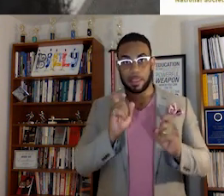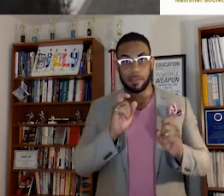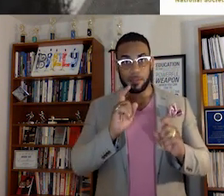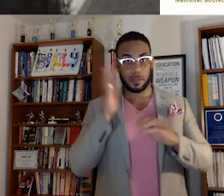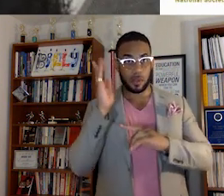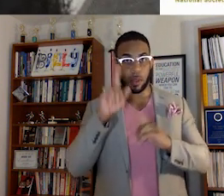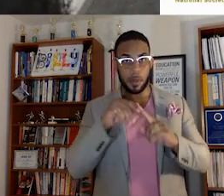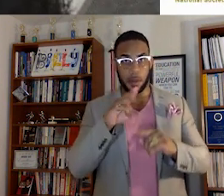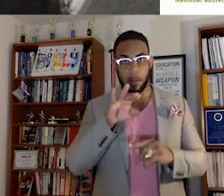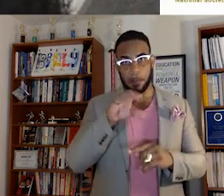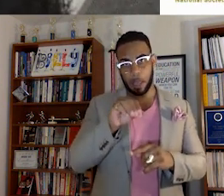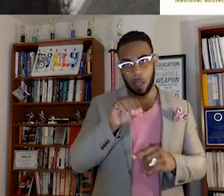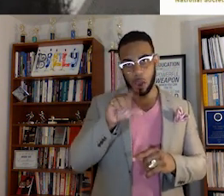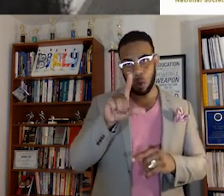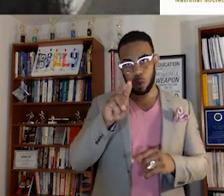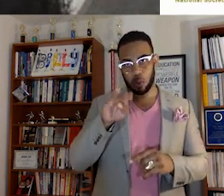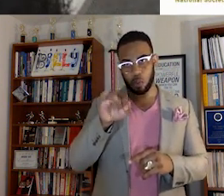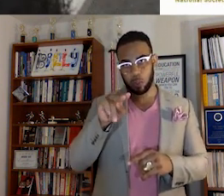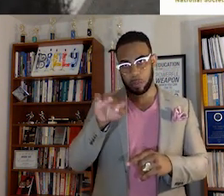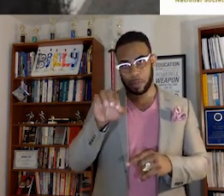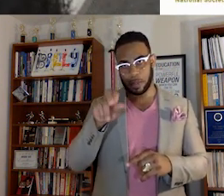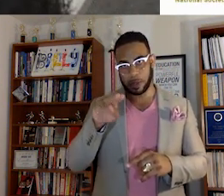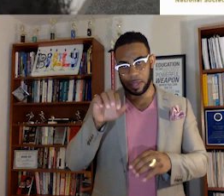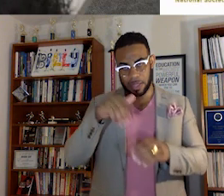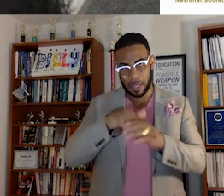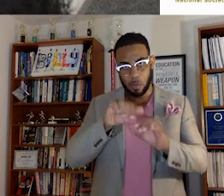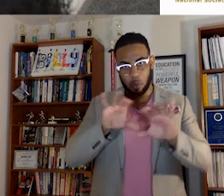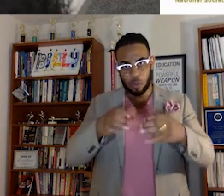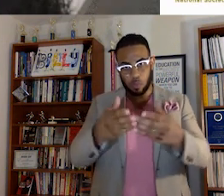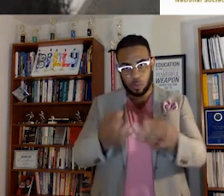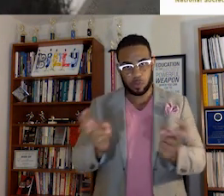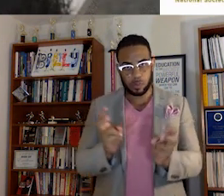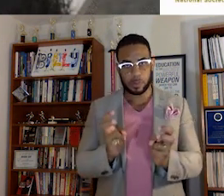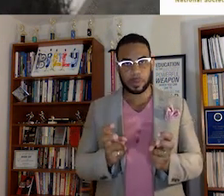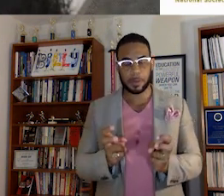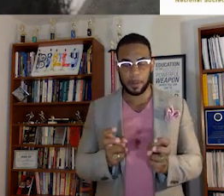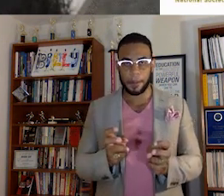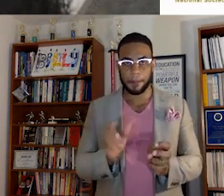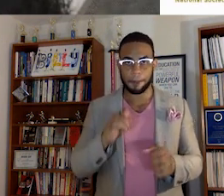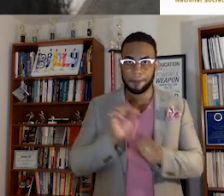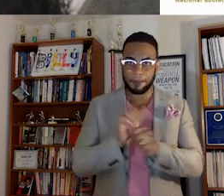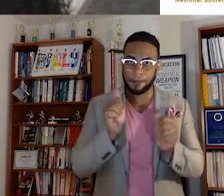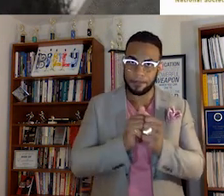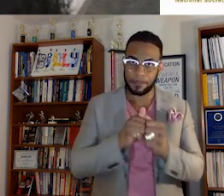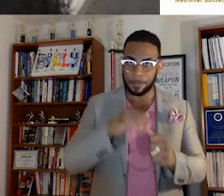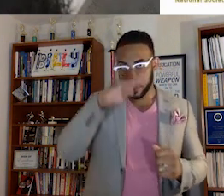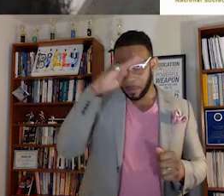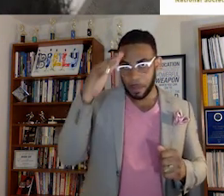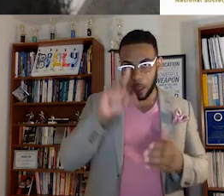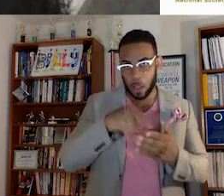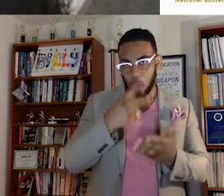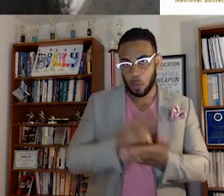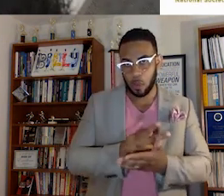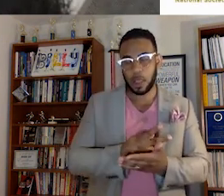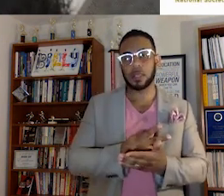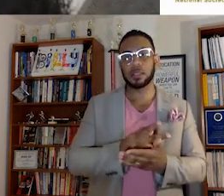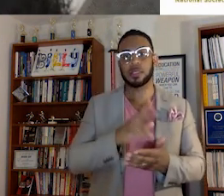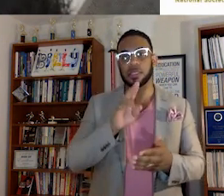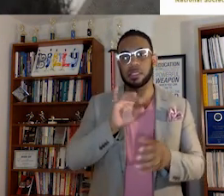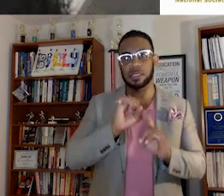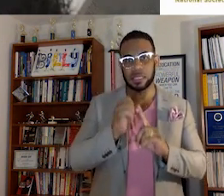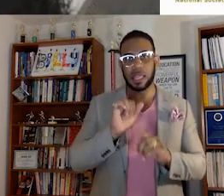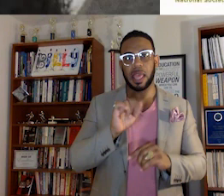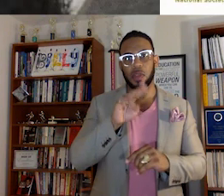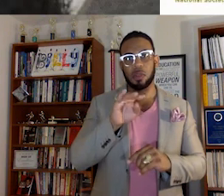talk about bioluminescence inside with the group. And we work with the black graduate society at UC